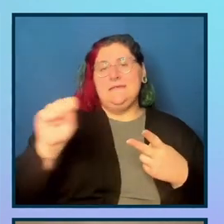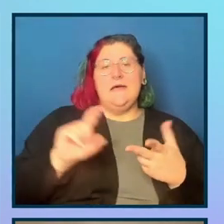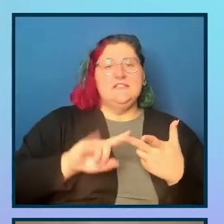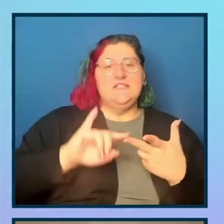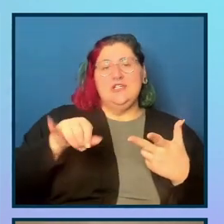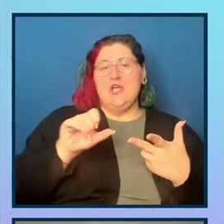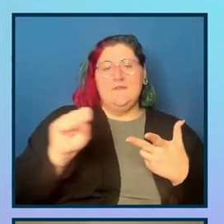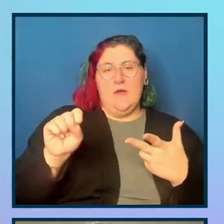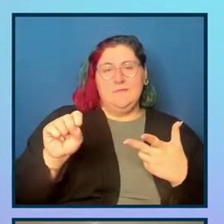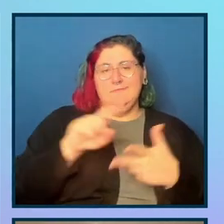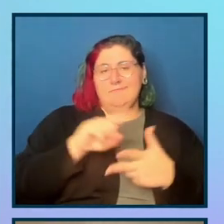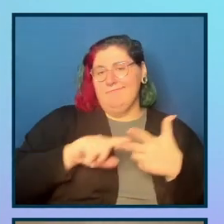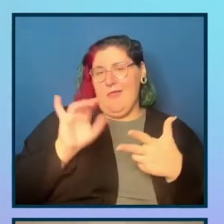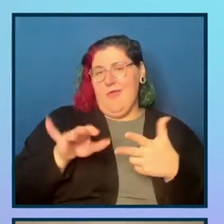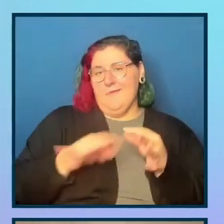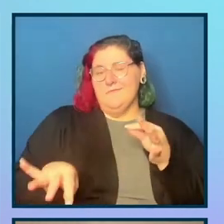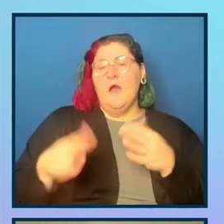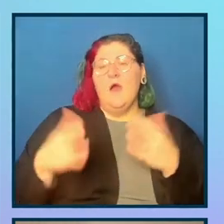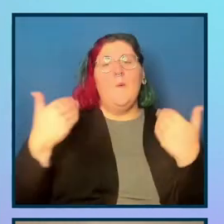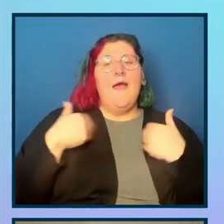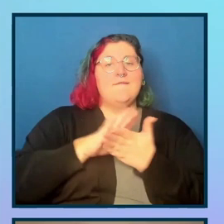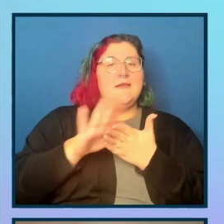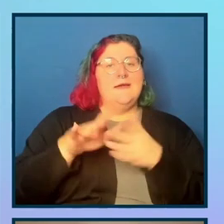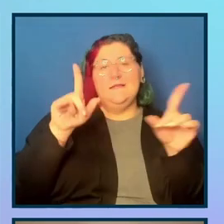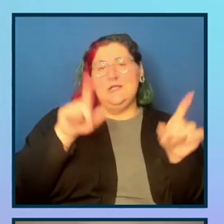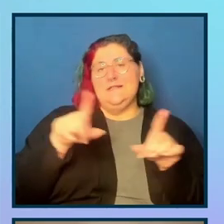And we have a nice little test framework we're using.